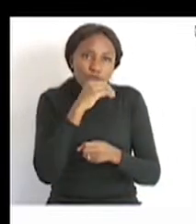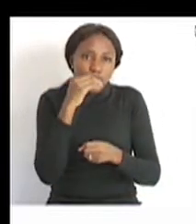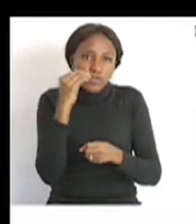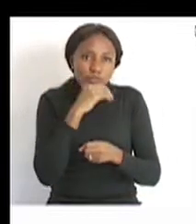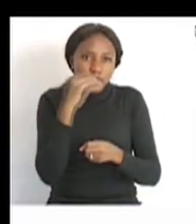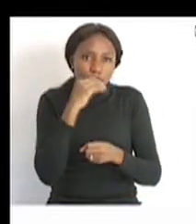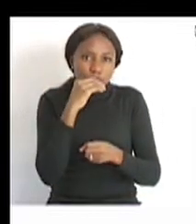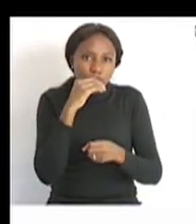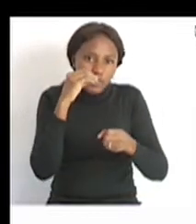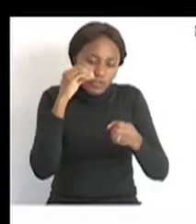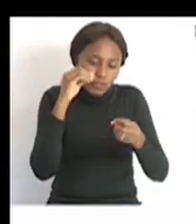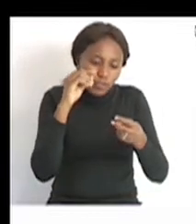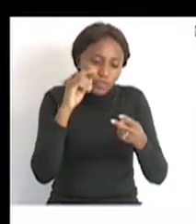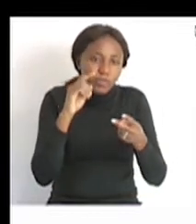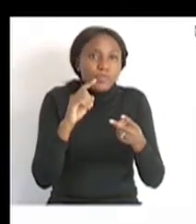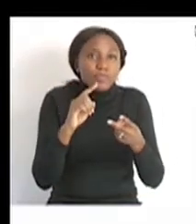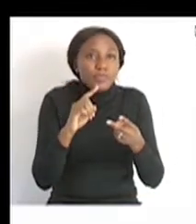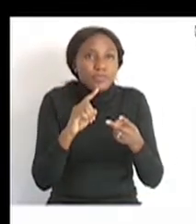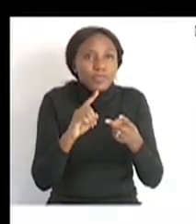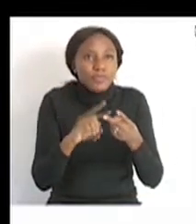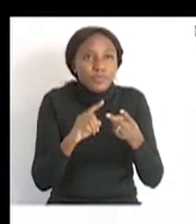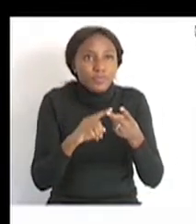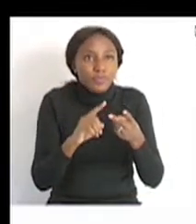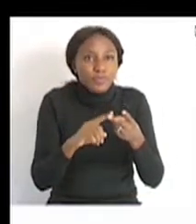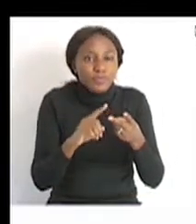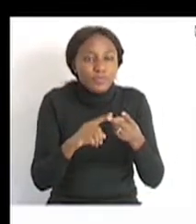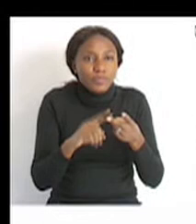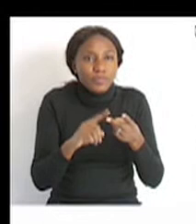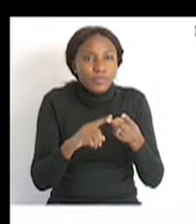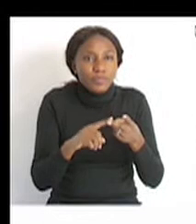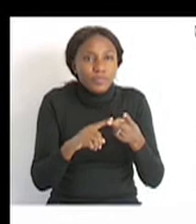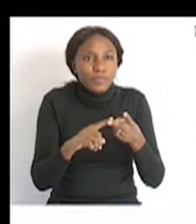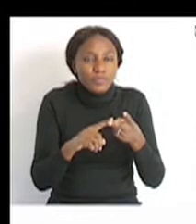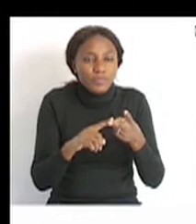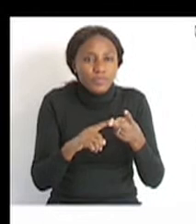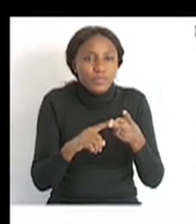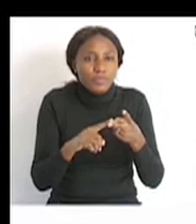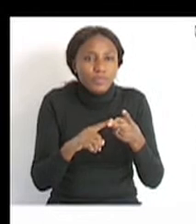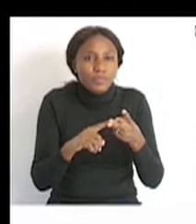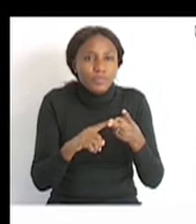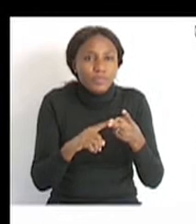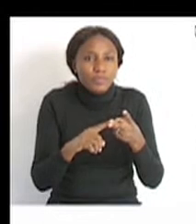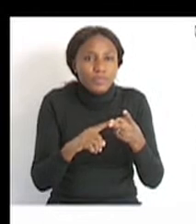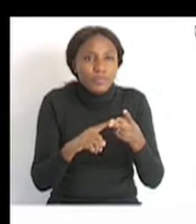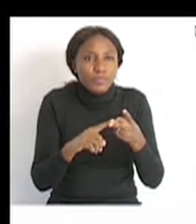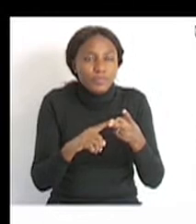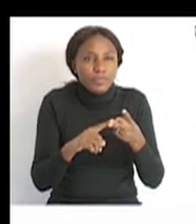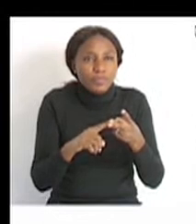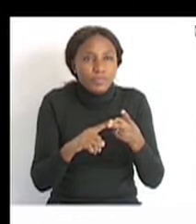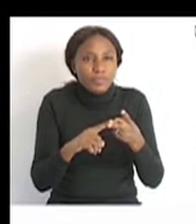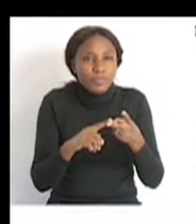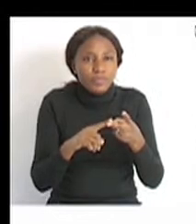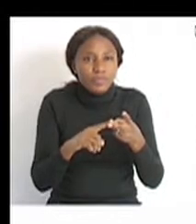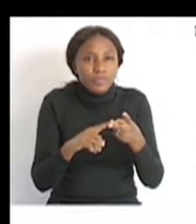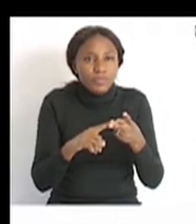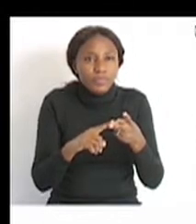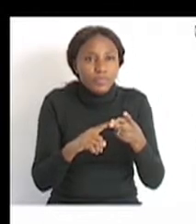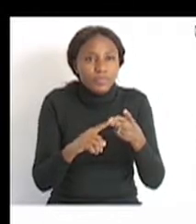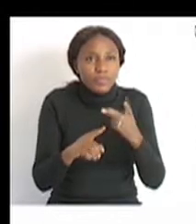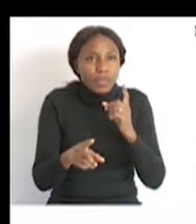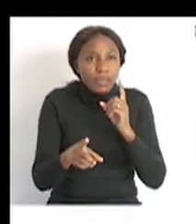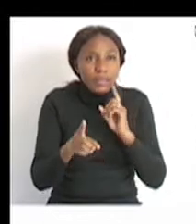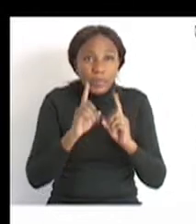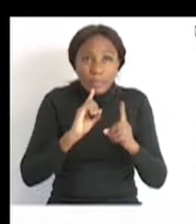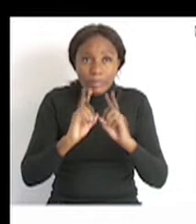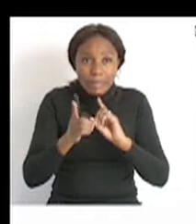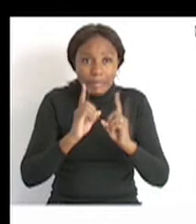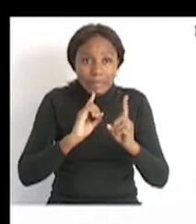food. Okay, so quickly try and do that. Take a pencil or a pen and quickly try to do that. Then you can move on to question